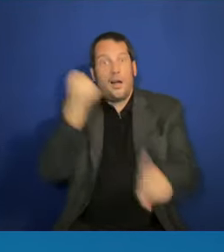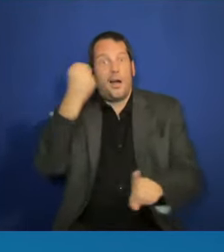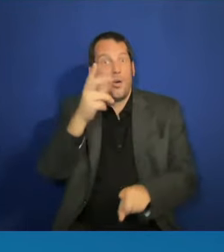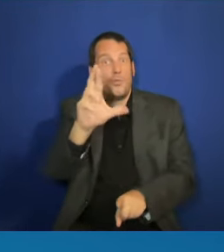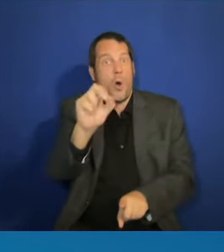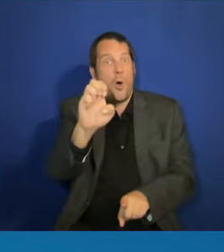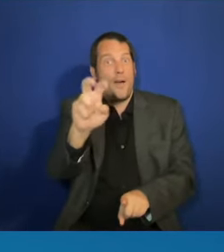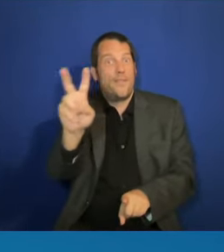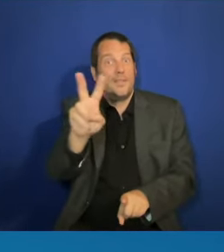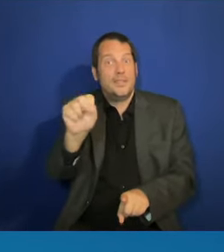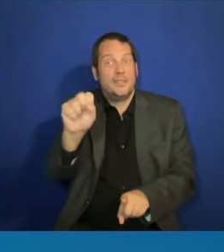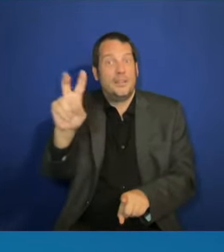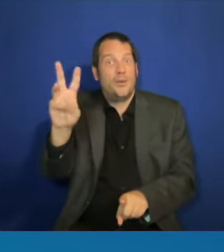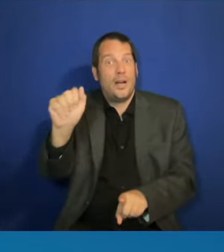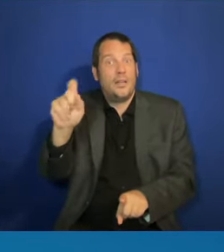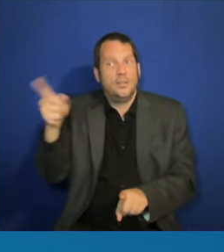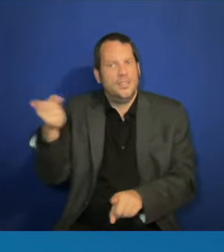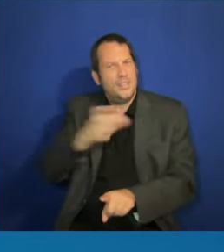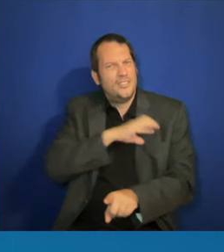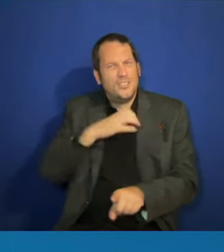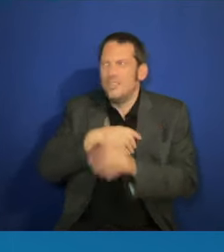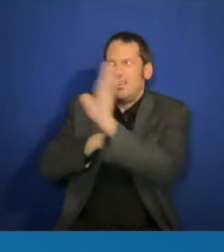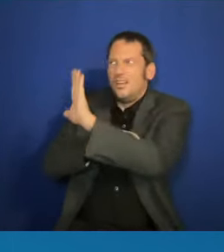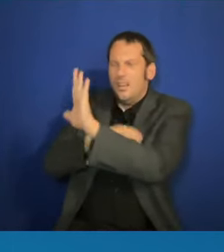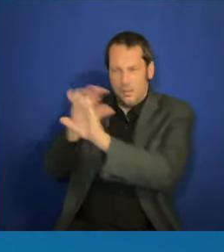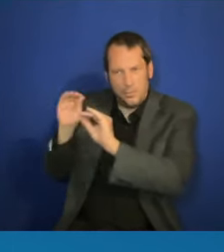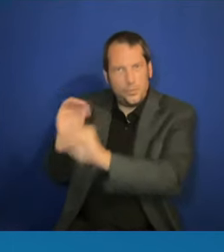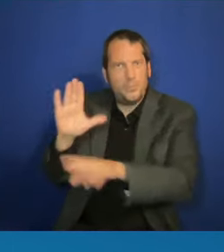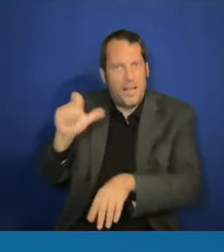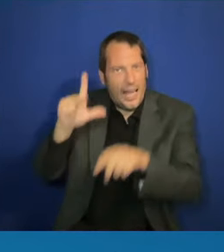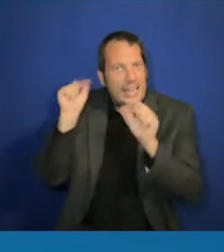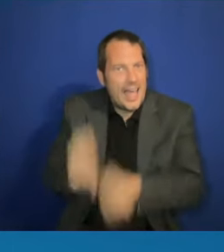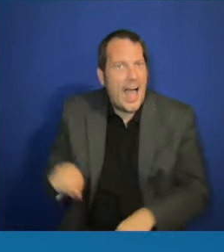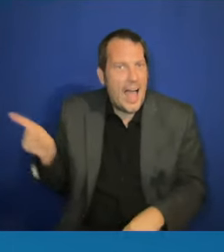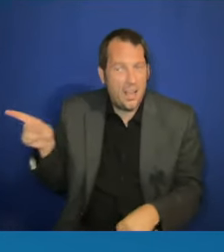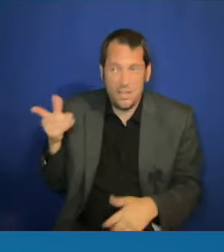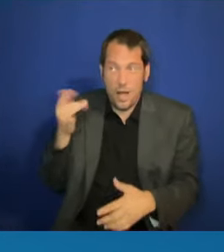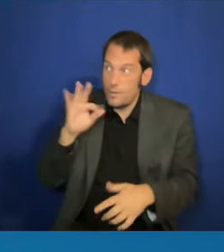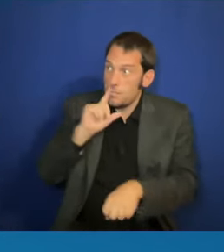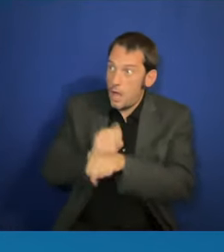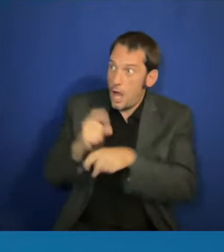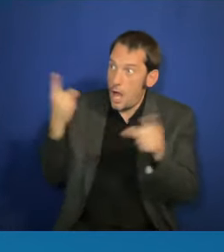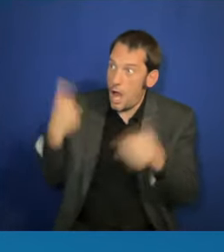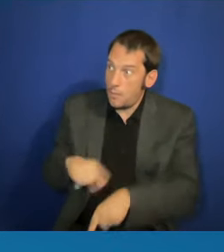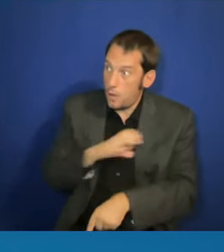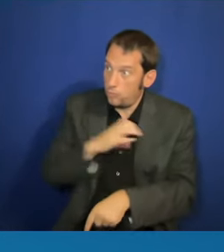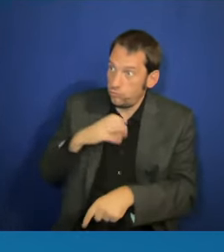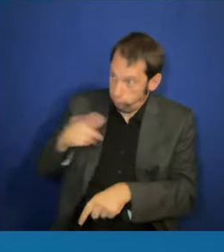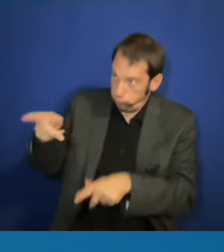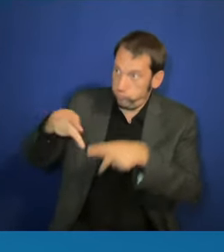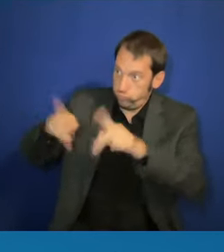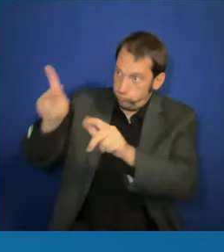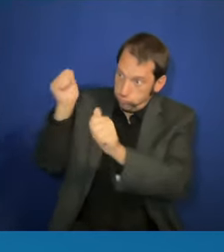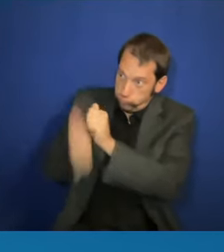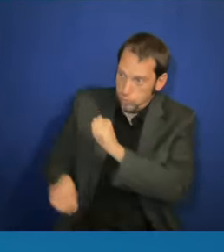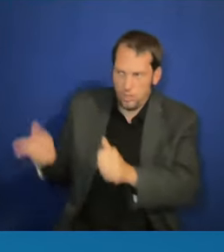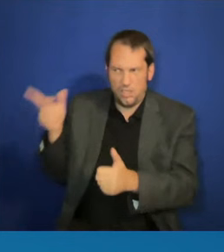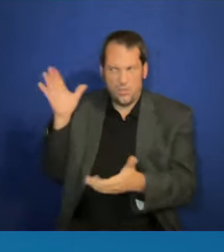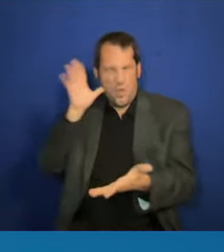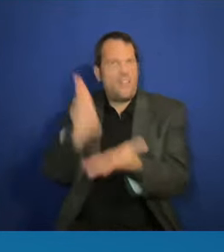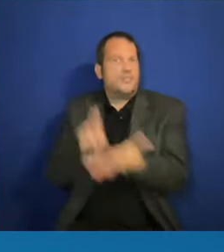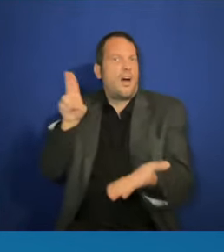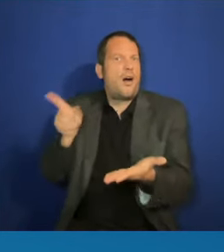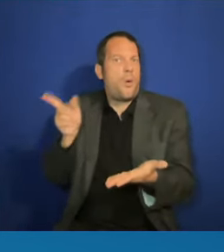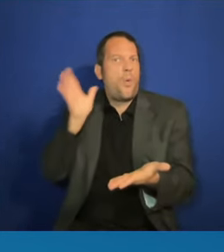It's so true. We Democrats have been a little bit asleep on the legislative fights in the small elections.